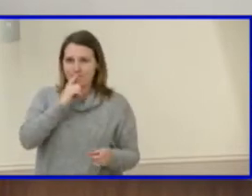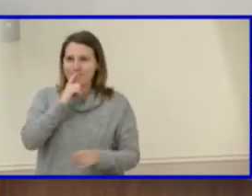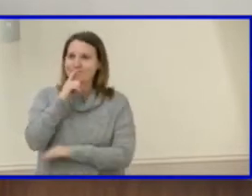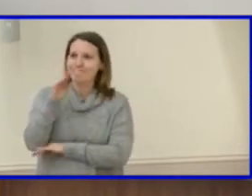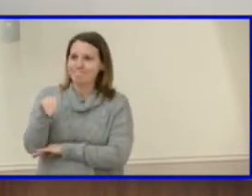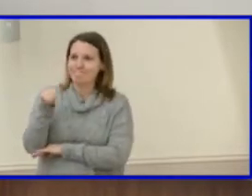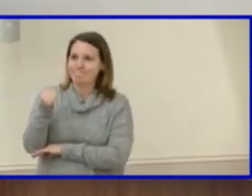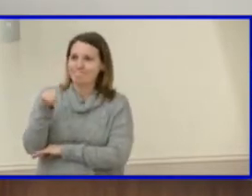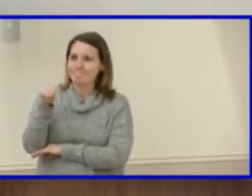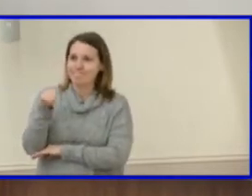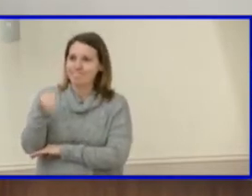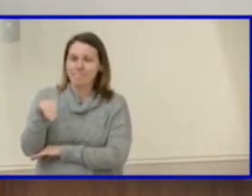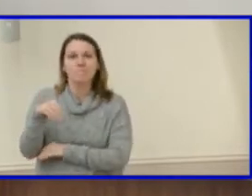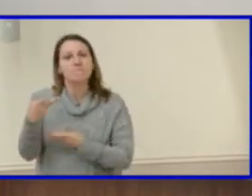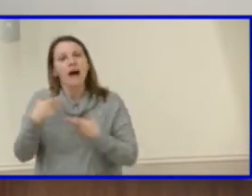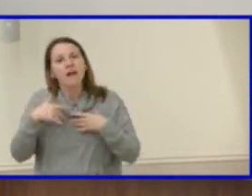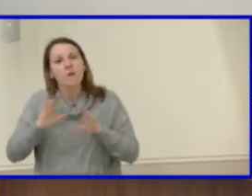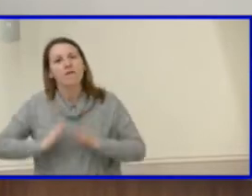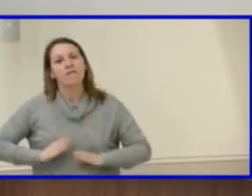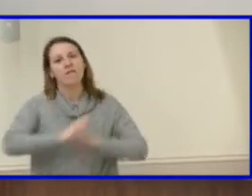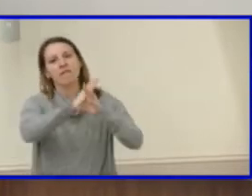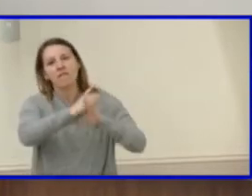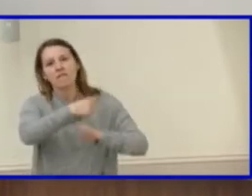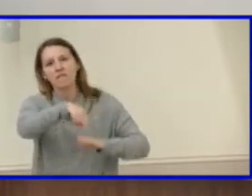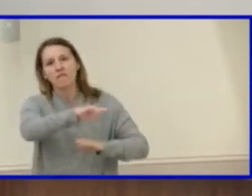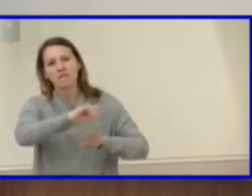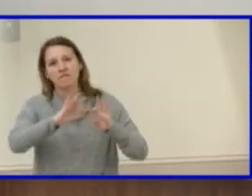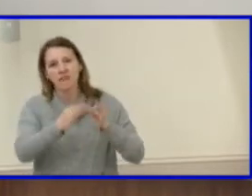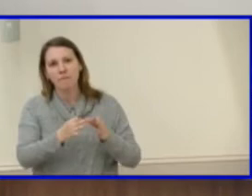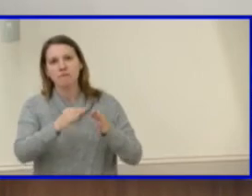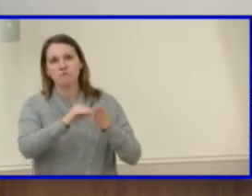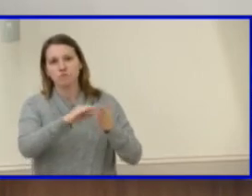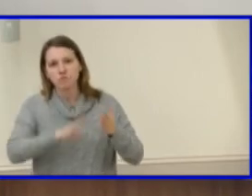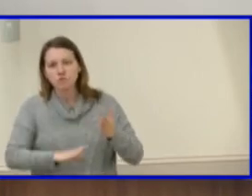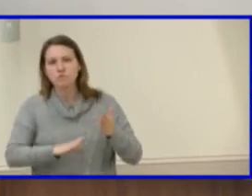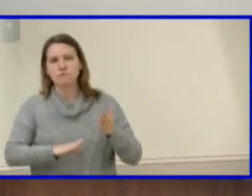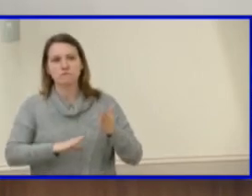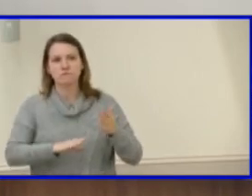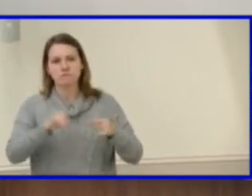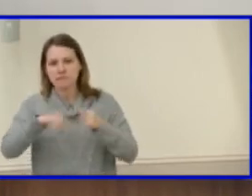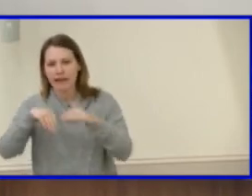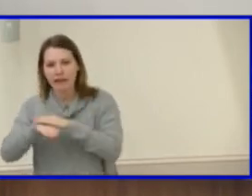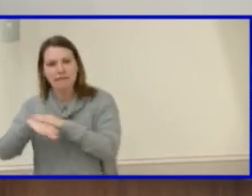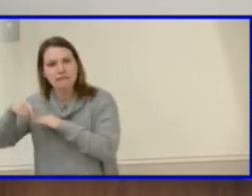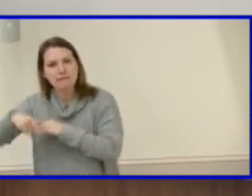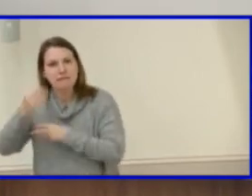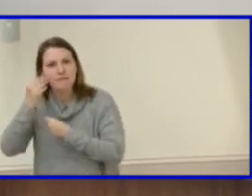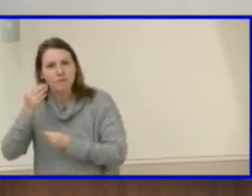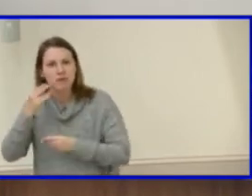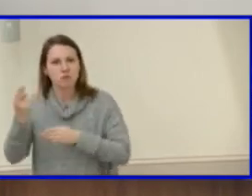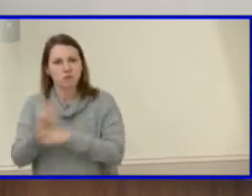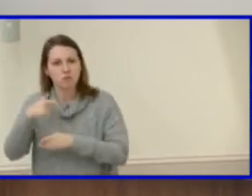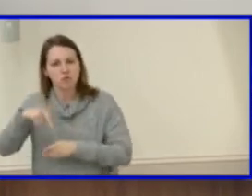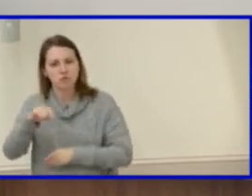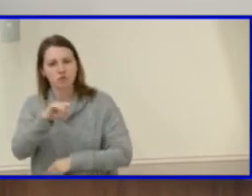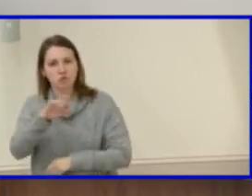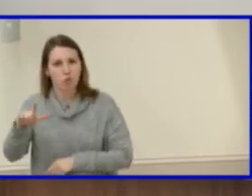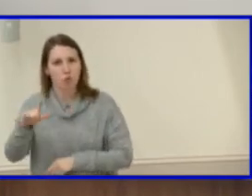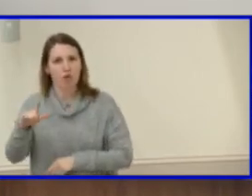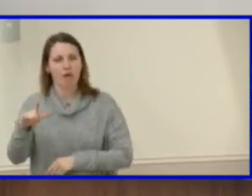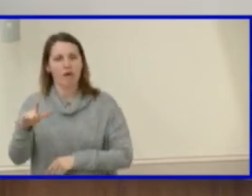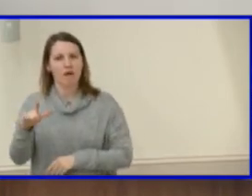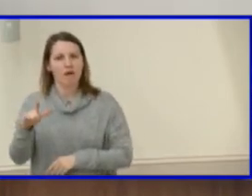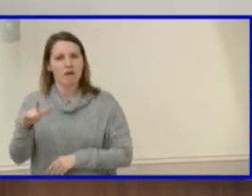a impediment, if you will, for our students and families to be able to, um, use this and maximize it for,